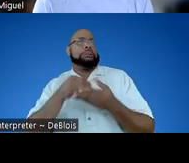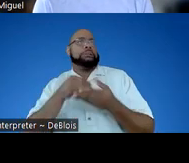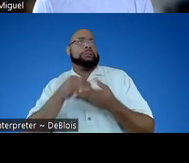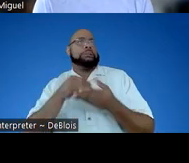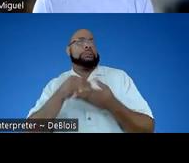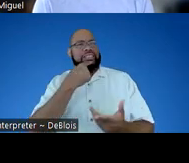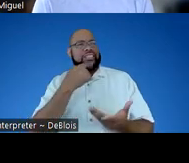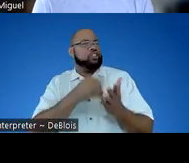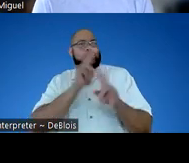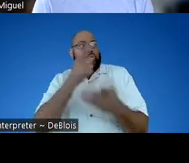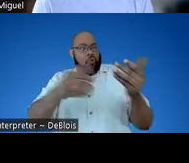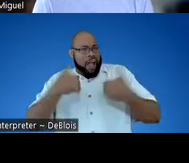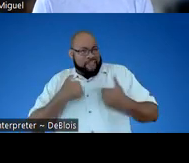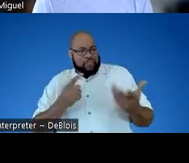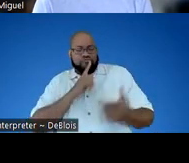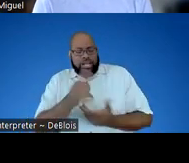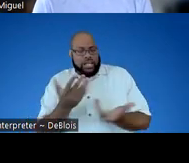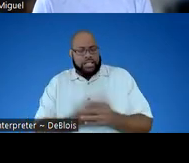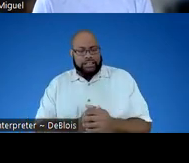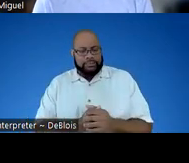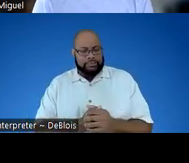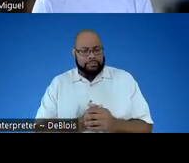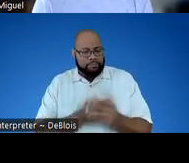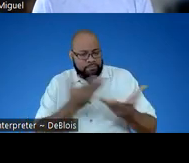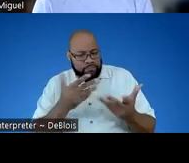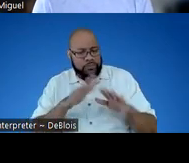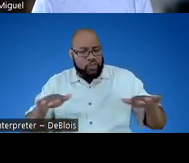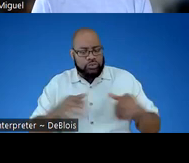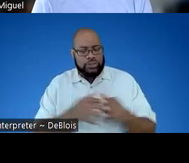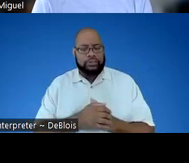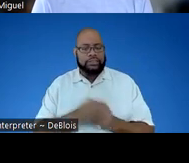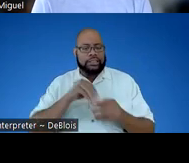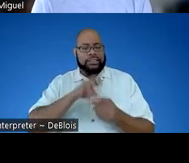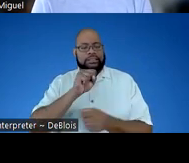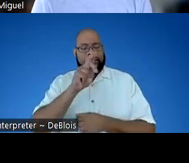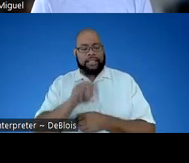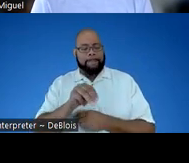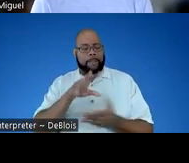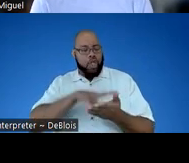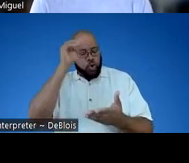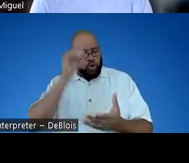love that you're saying you just use what you have to really engage. Your child in, in the STEM learning.